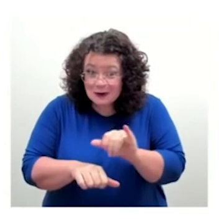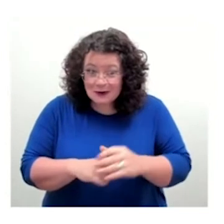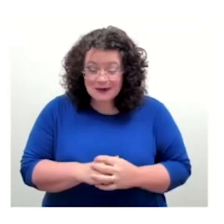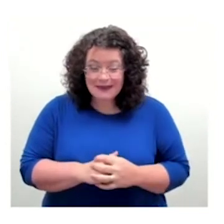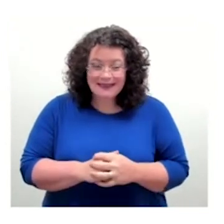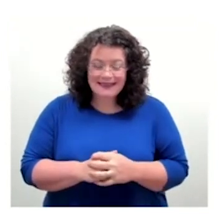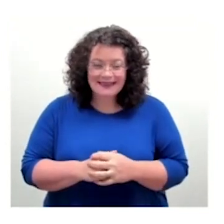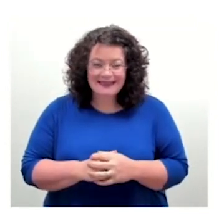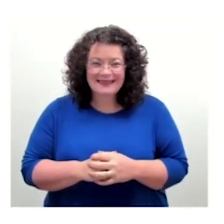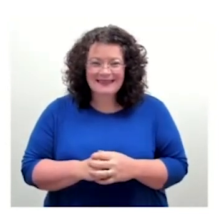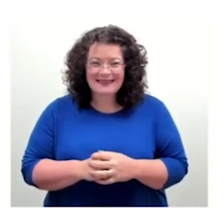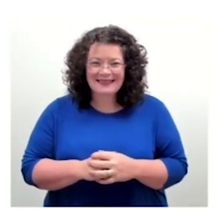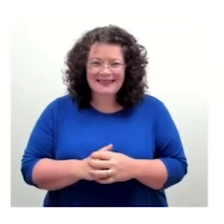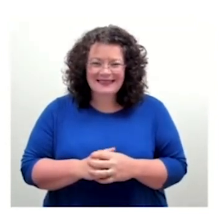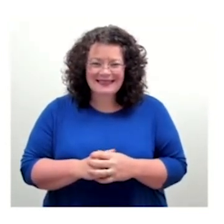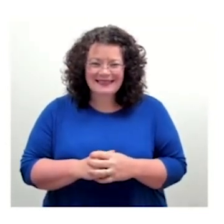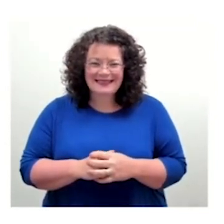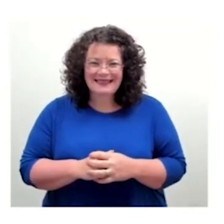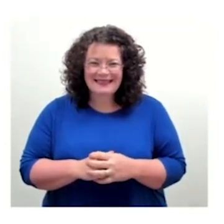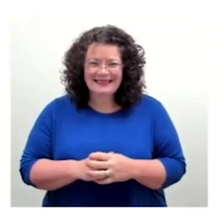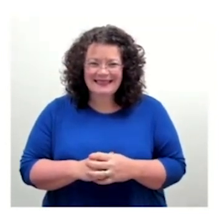Okay, we take that out, apart from Reef.